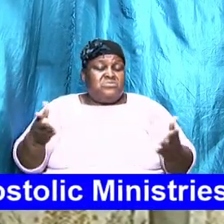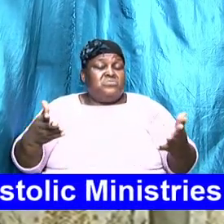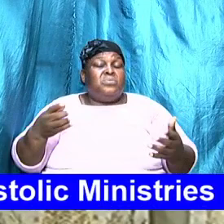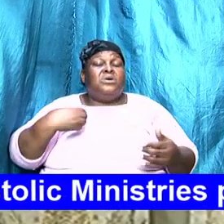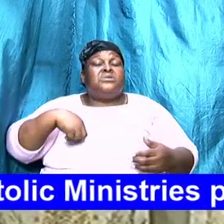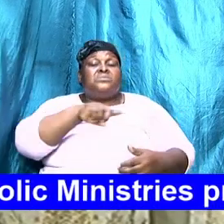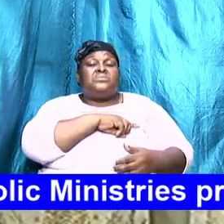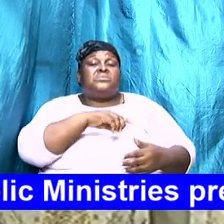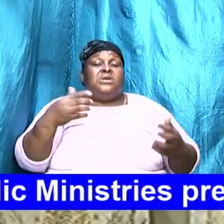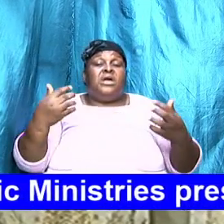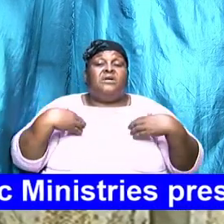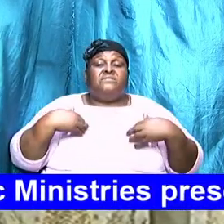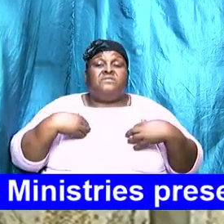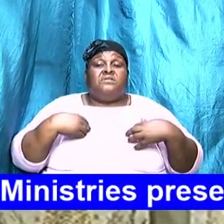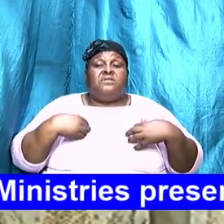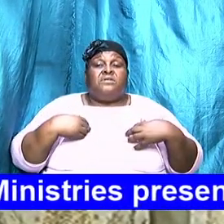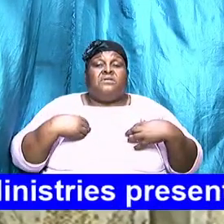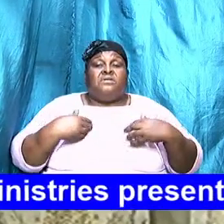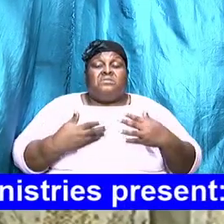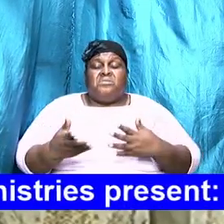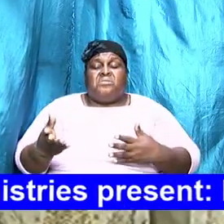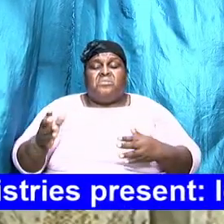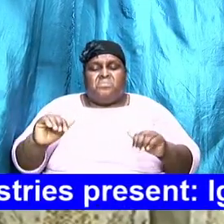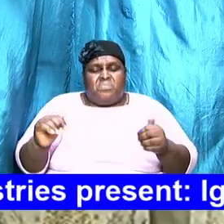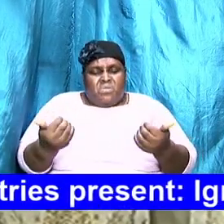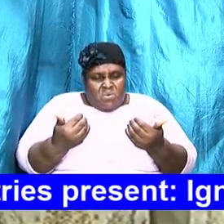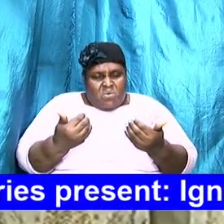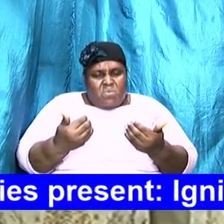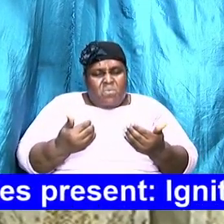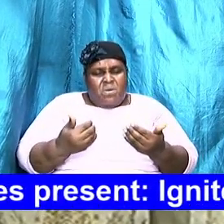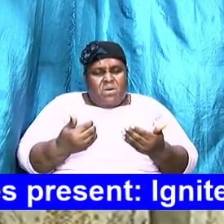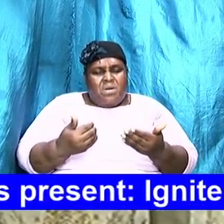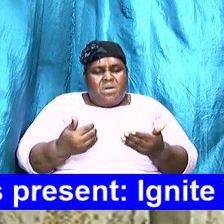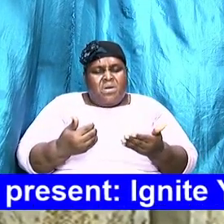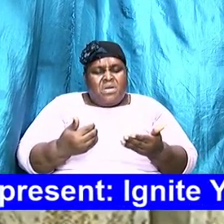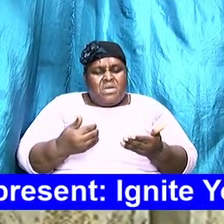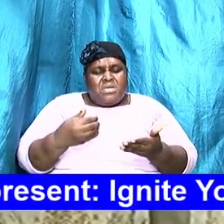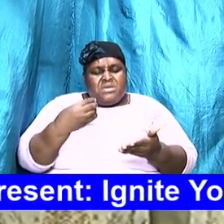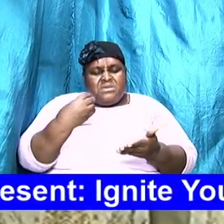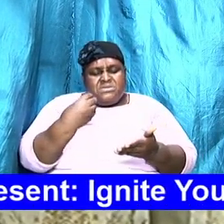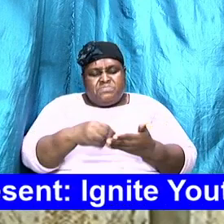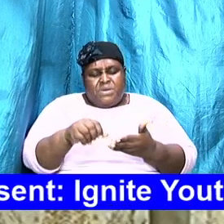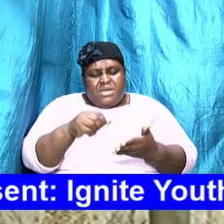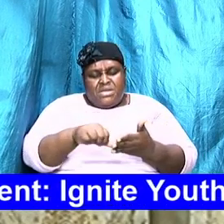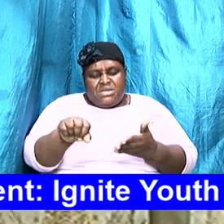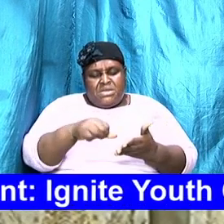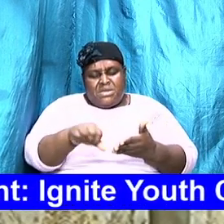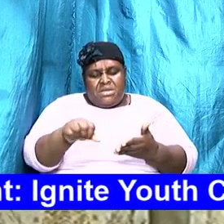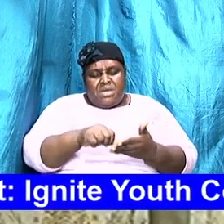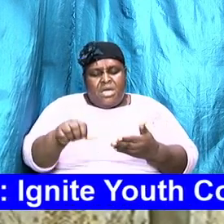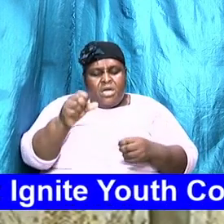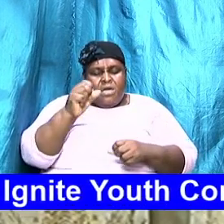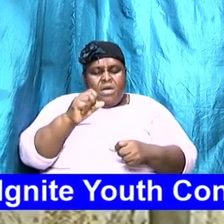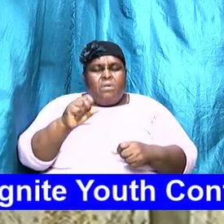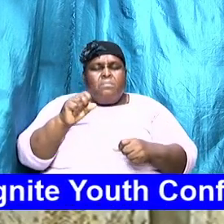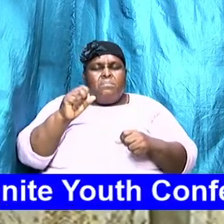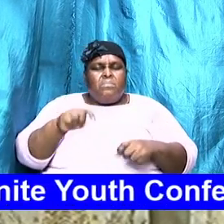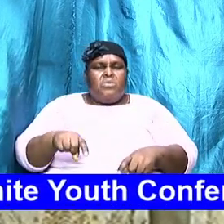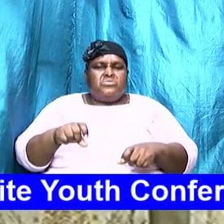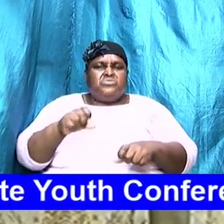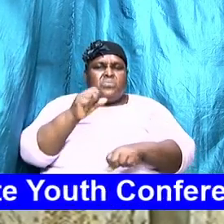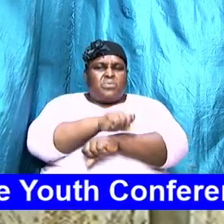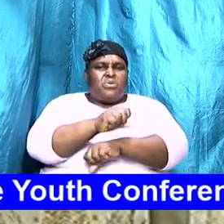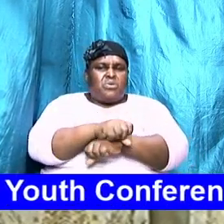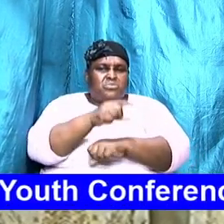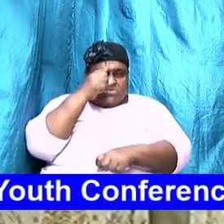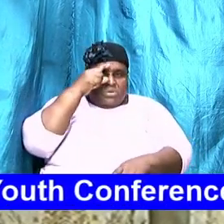and these are our expenses and we must work to agree how they're going to